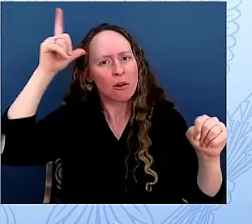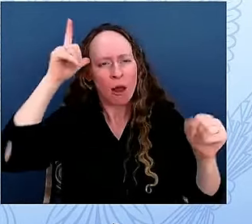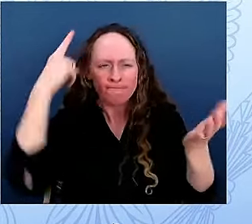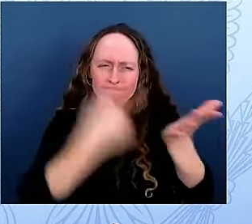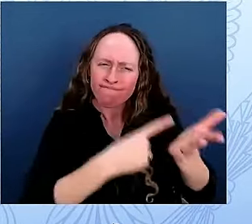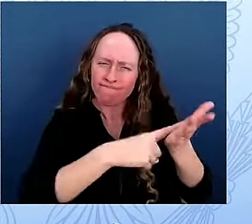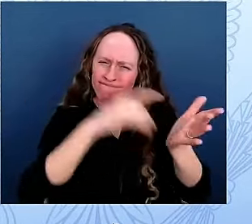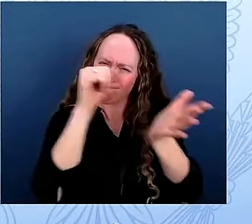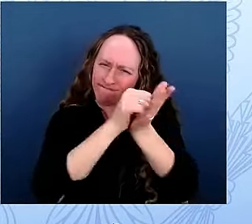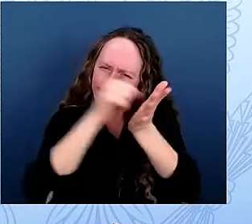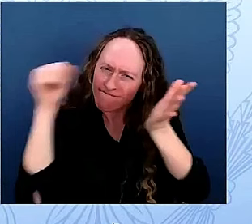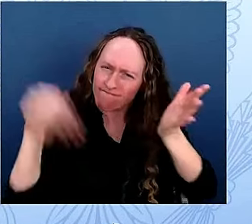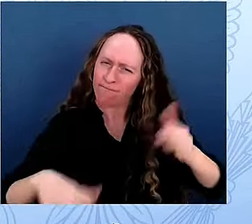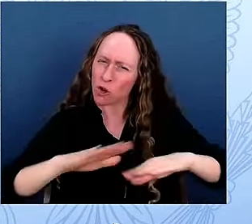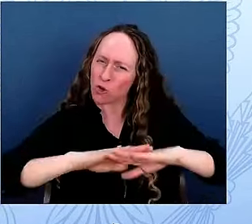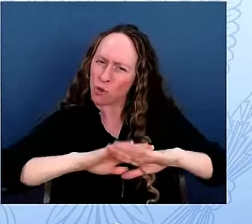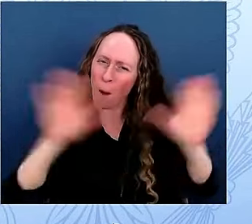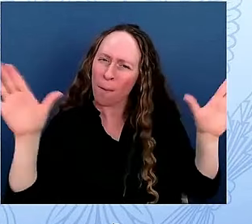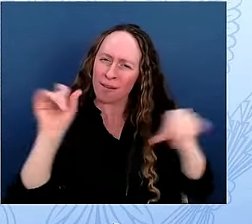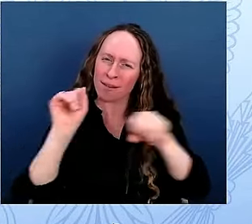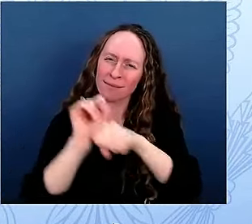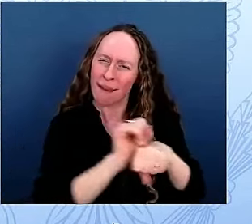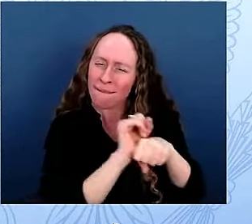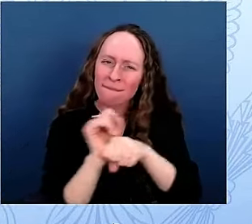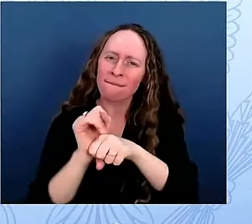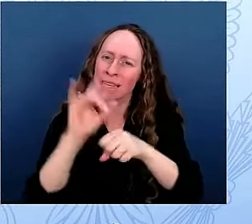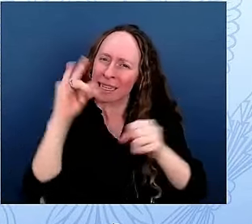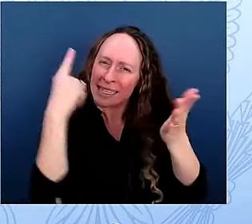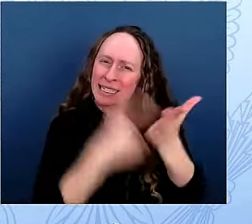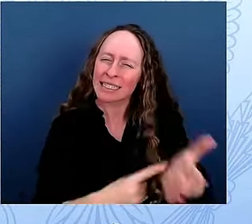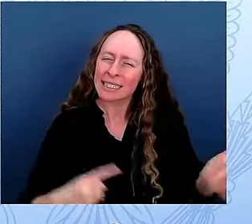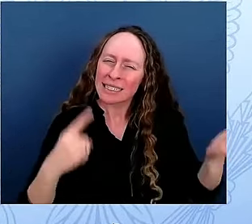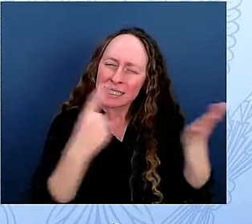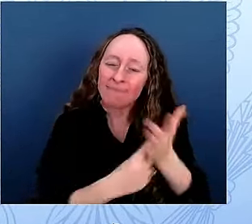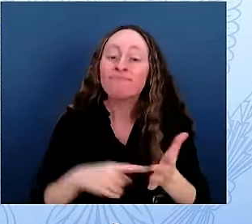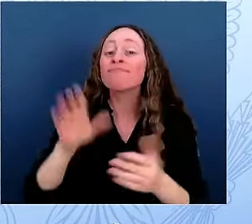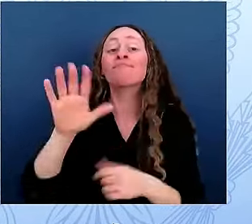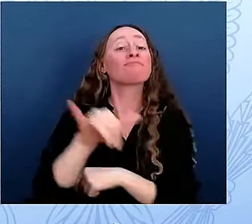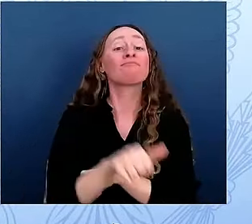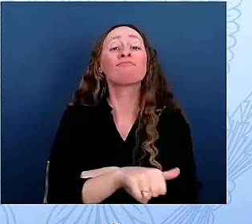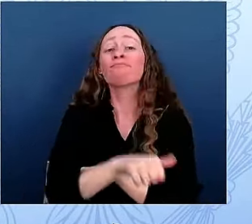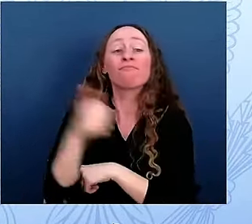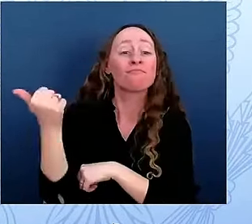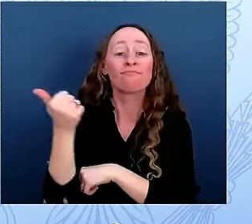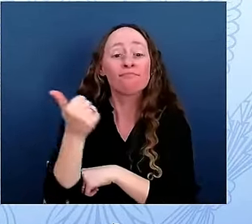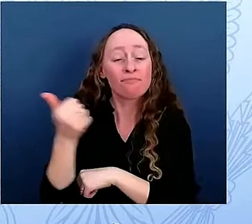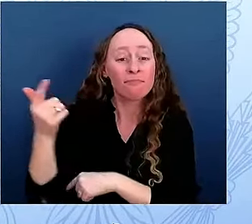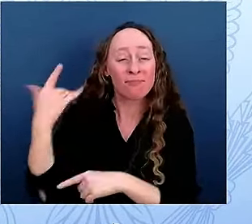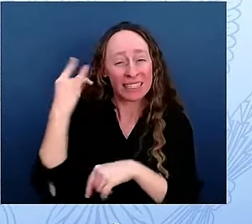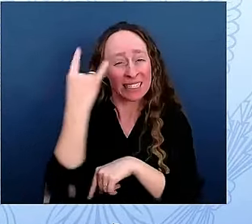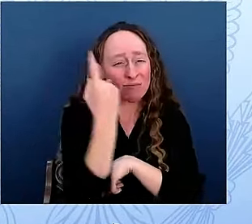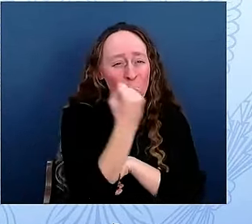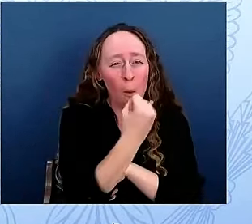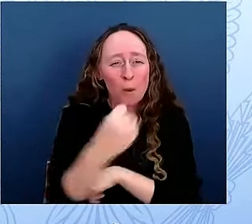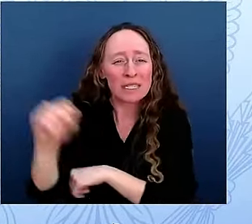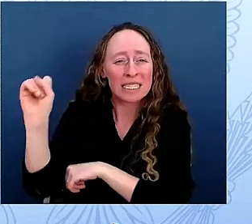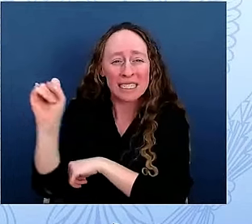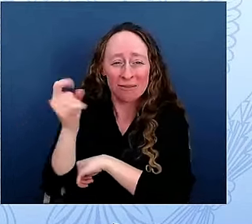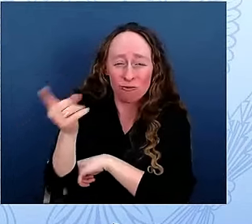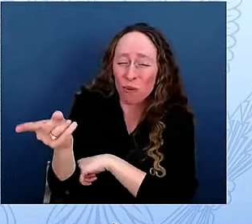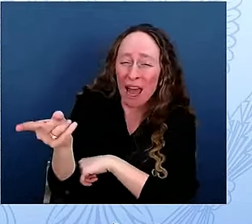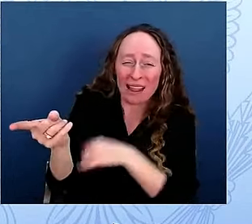Imagine how my students would have felt knowing about the protests that took place right outside the White House by women who refused to accept anything less